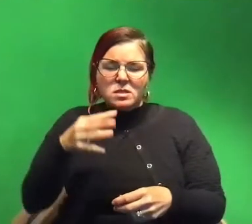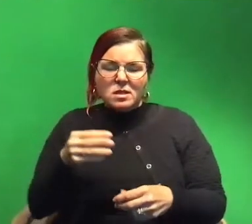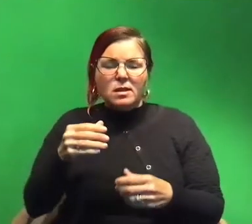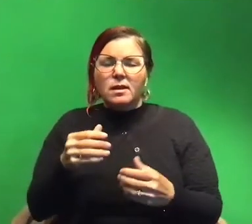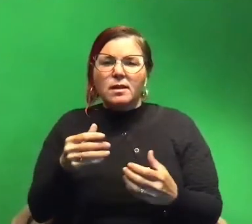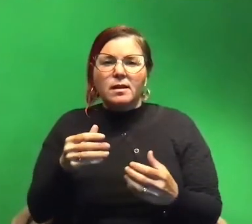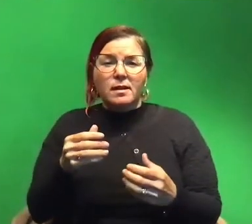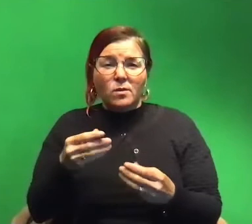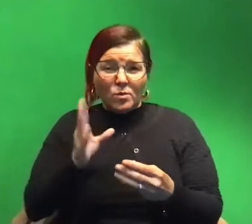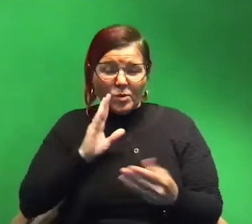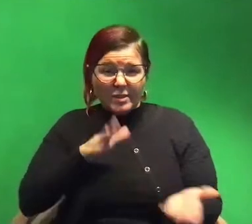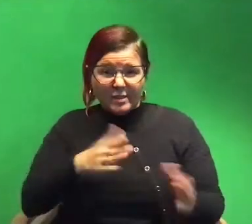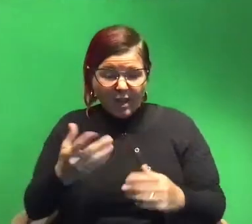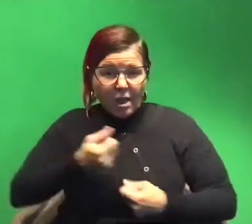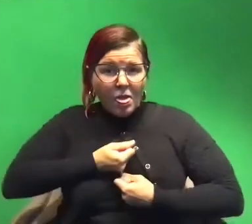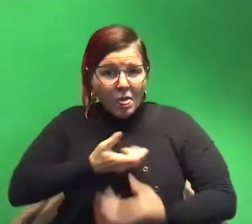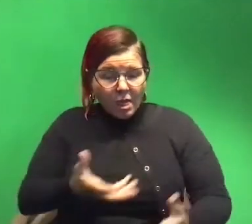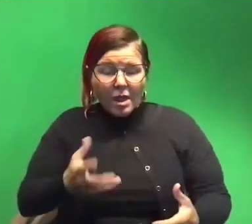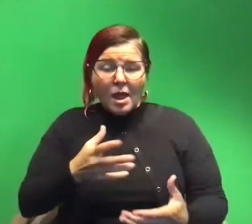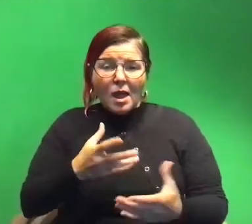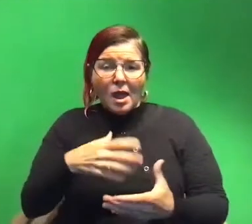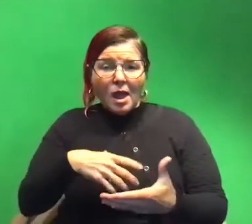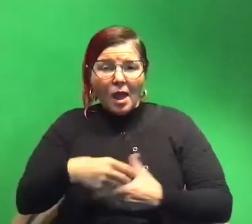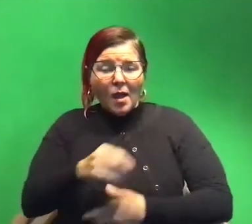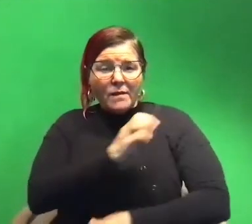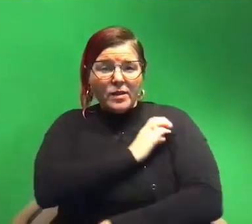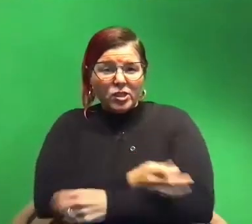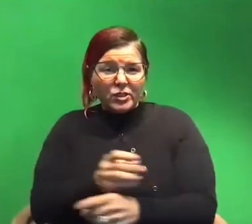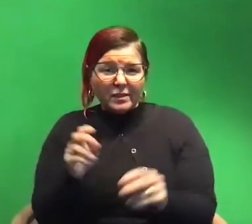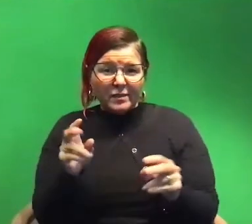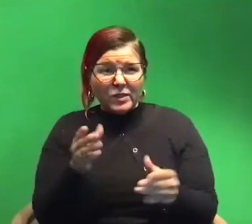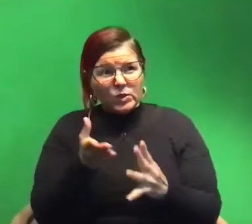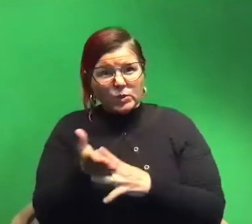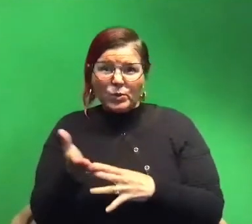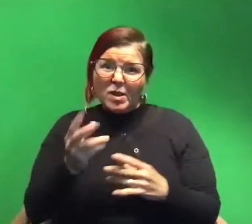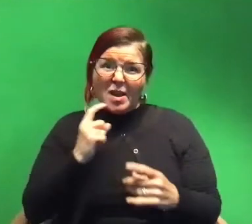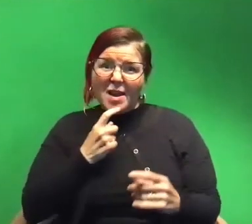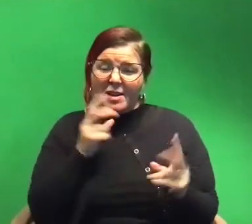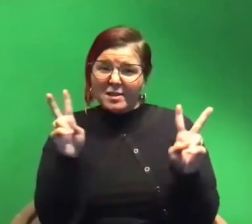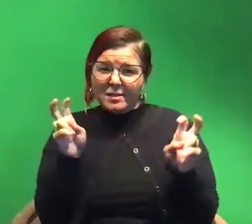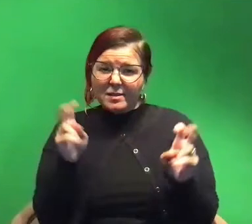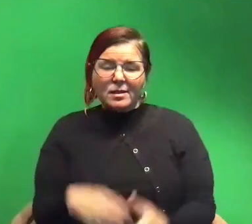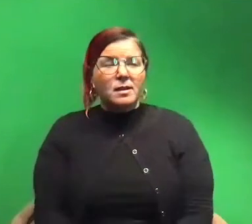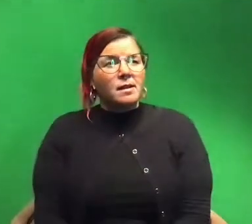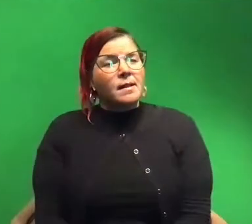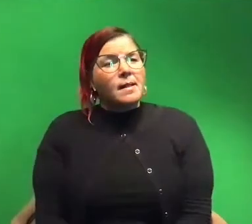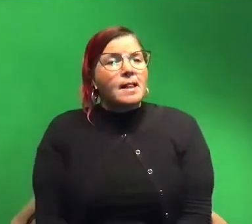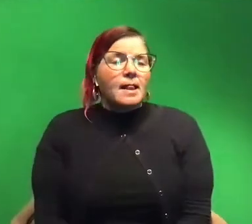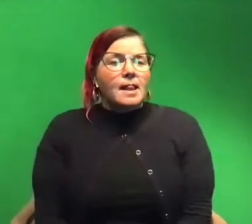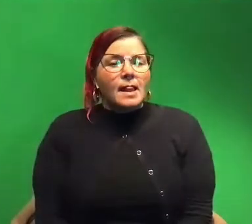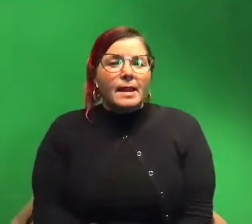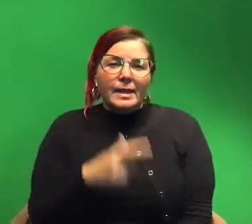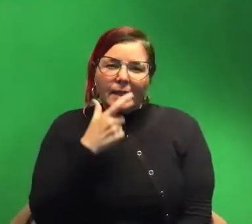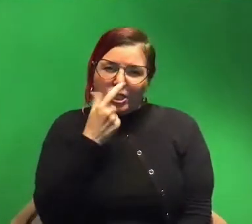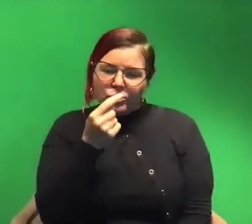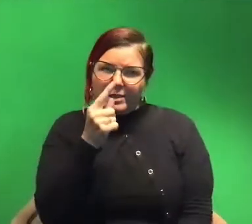perish from the energy of swimming through honey? Hmm. Um that would be an interesting way to